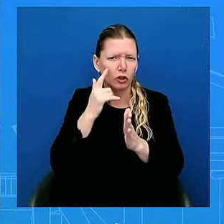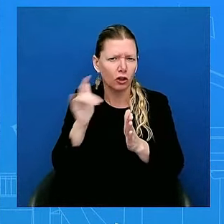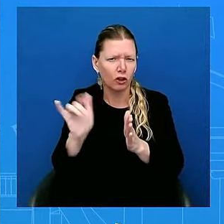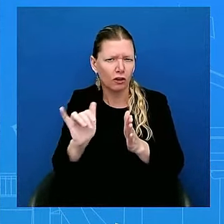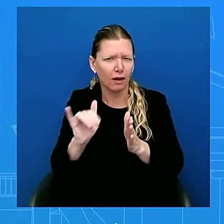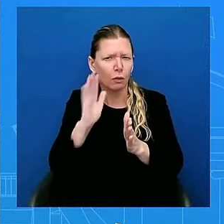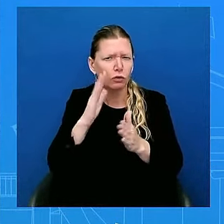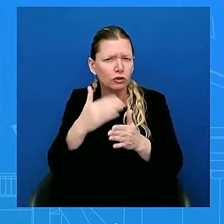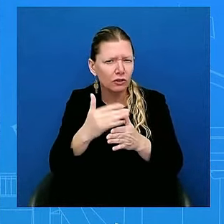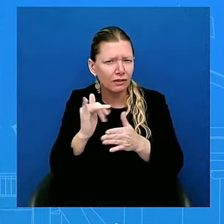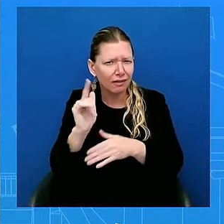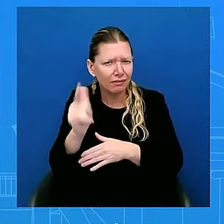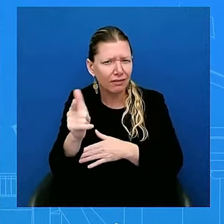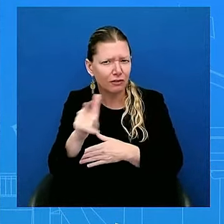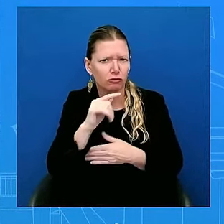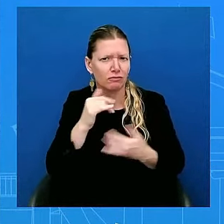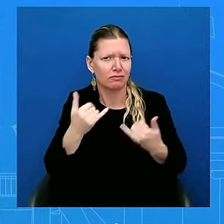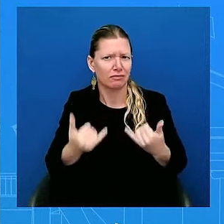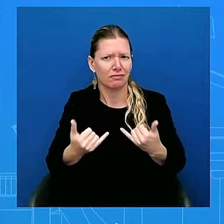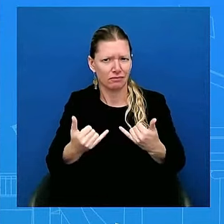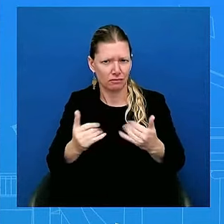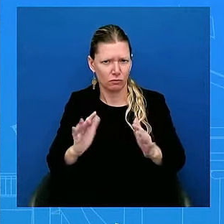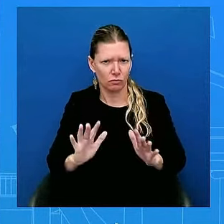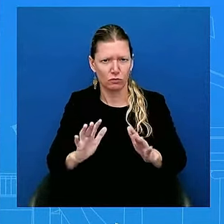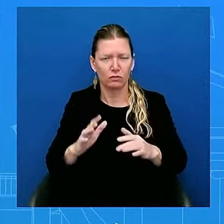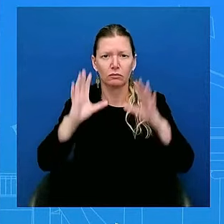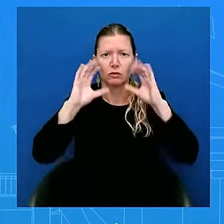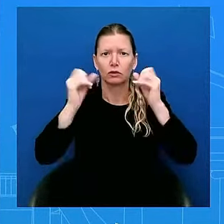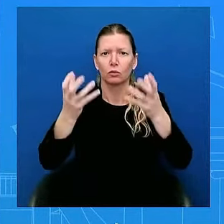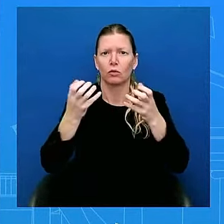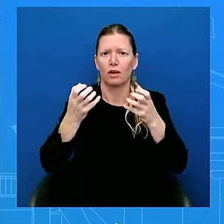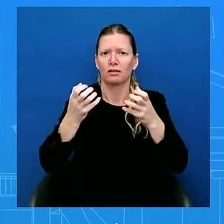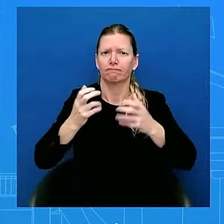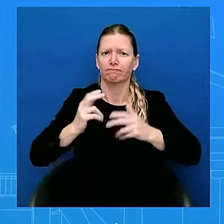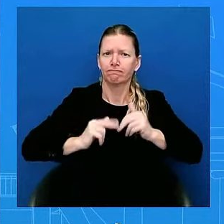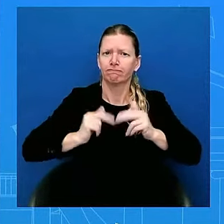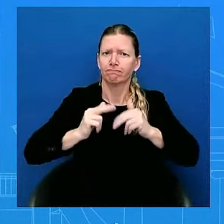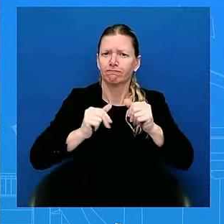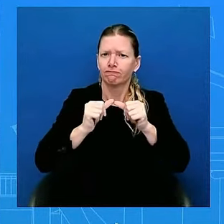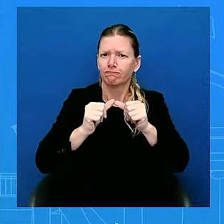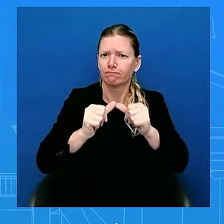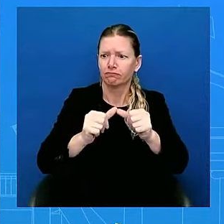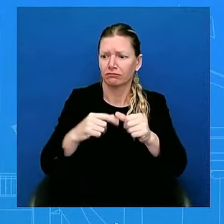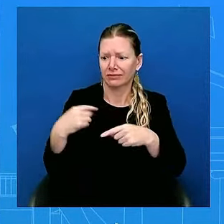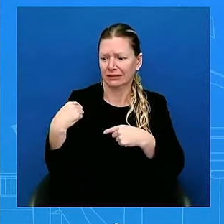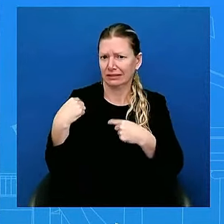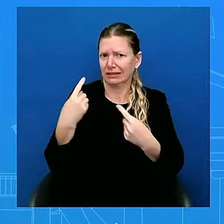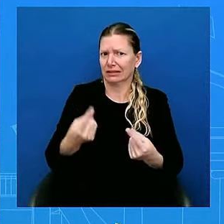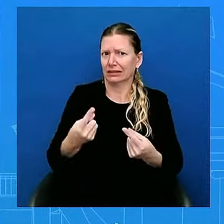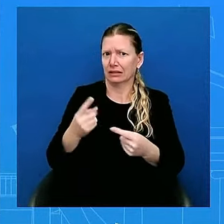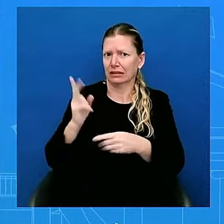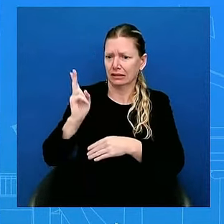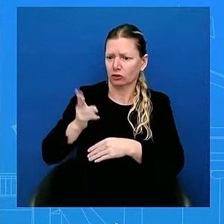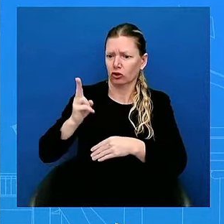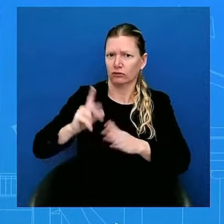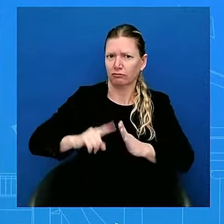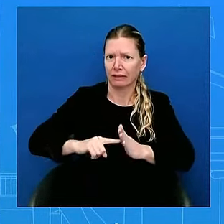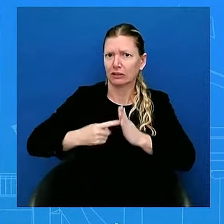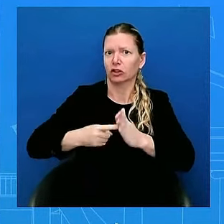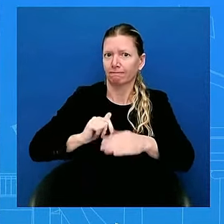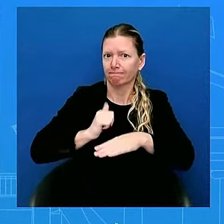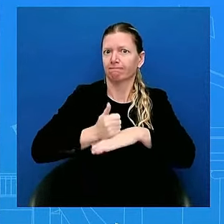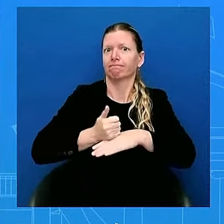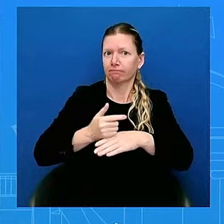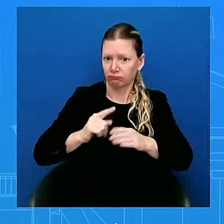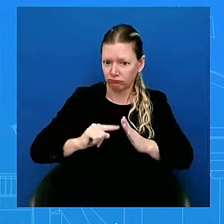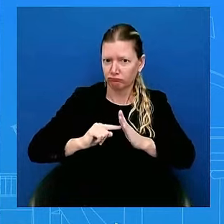to build on those historic initiatives that he was able to get done. This has not been an easy political climate. And some of that work,